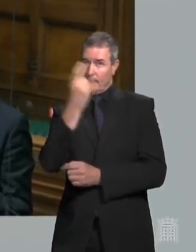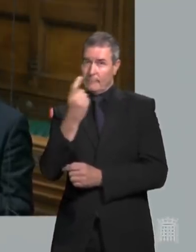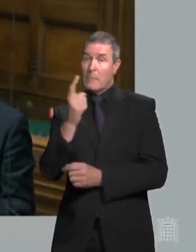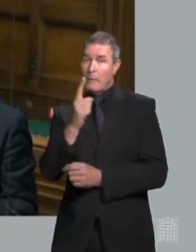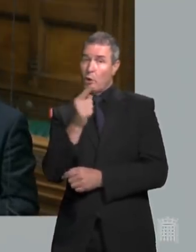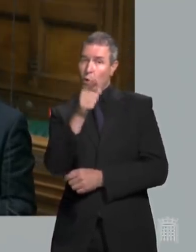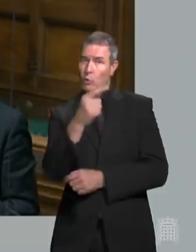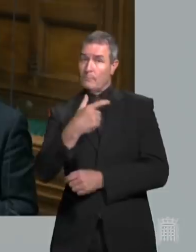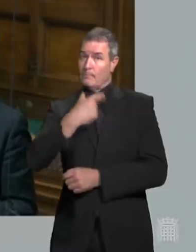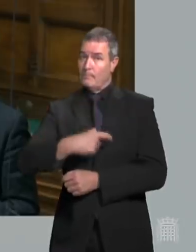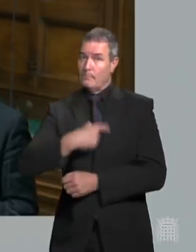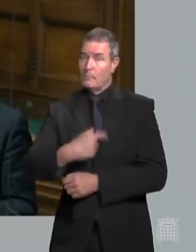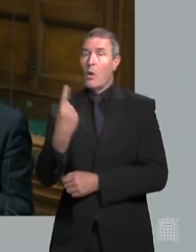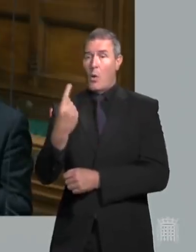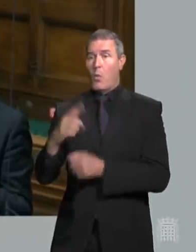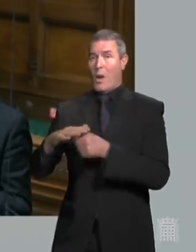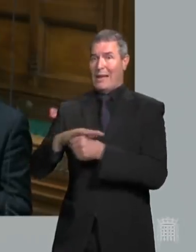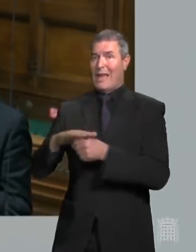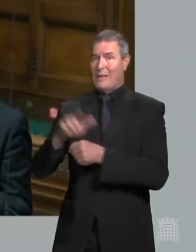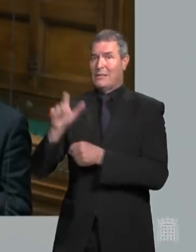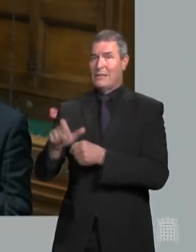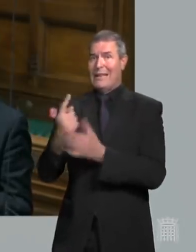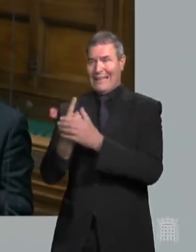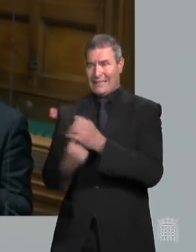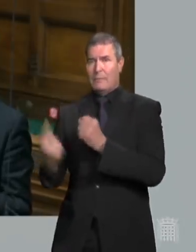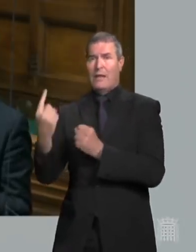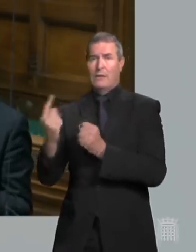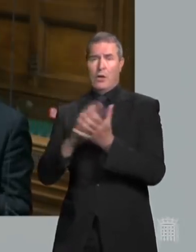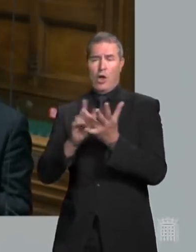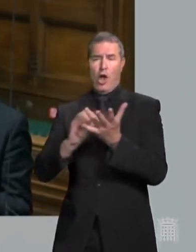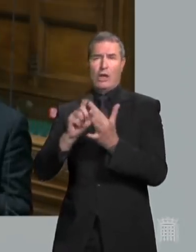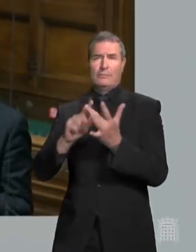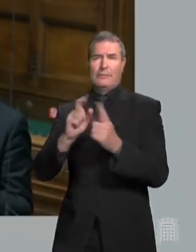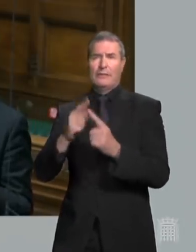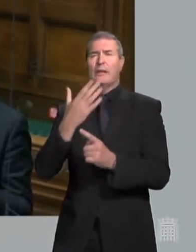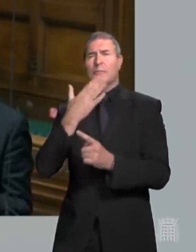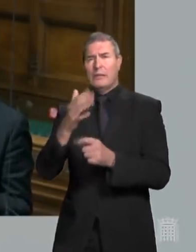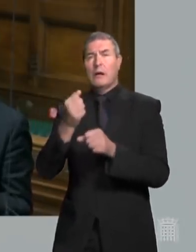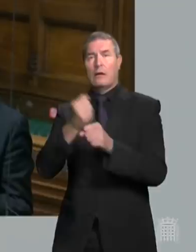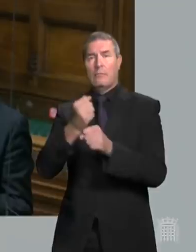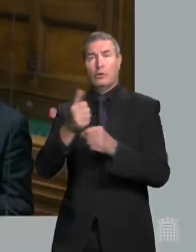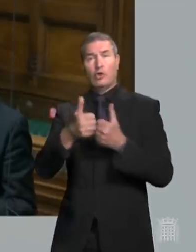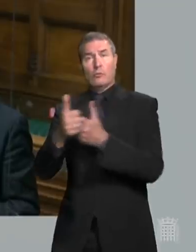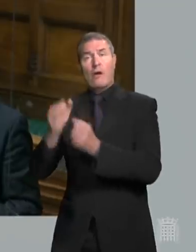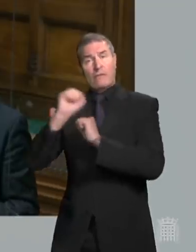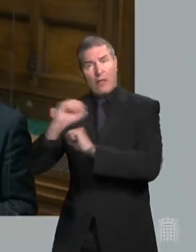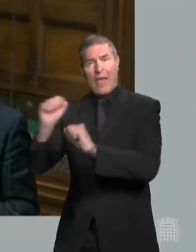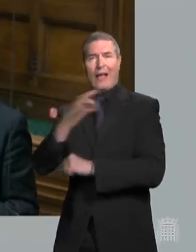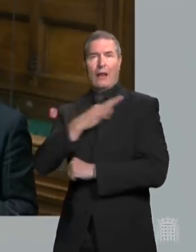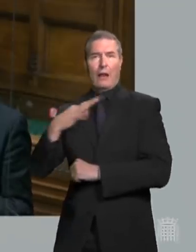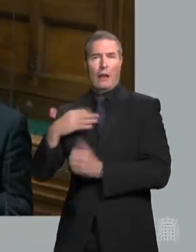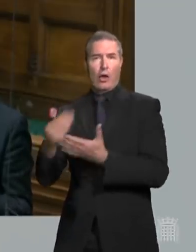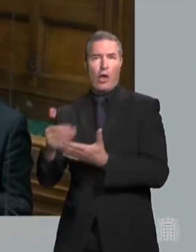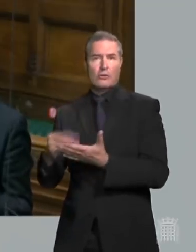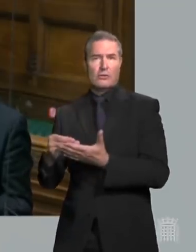personally the case that is being made by independent hospices for greater government support for their clinical costs costs